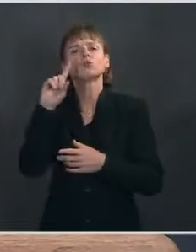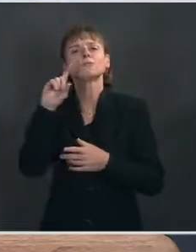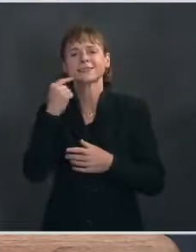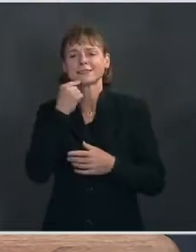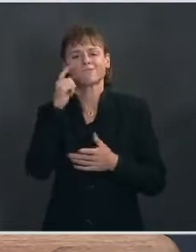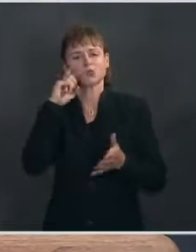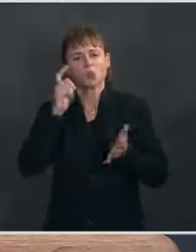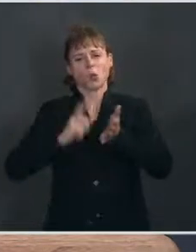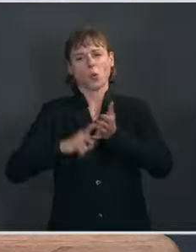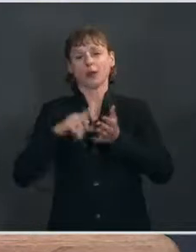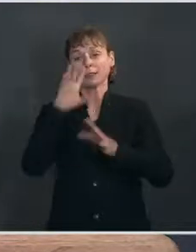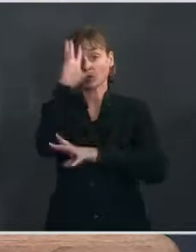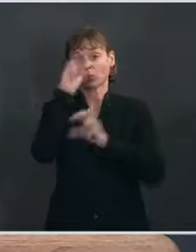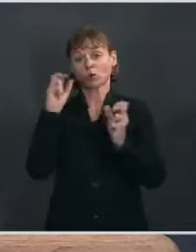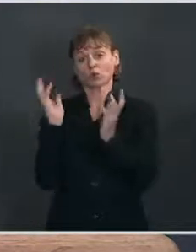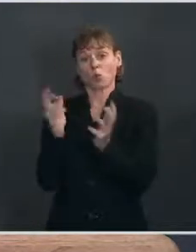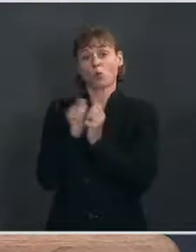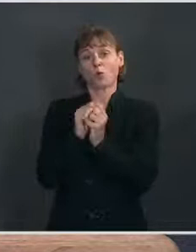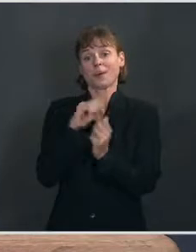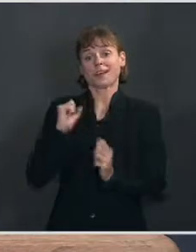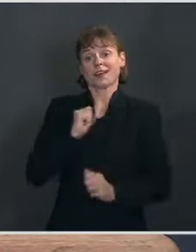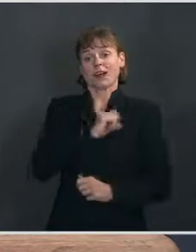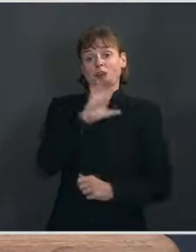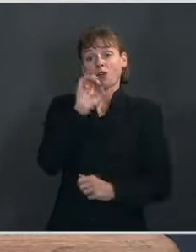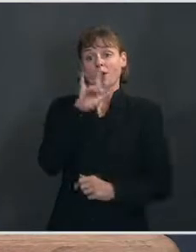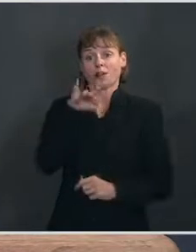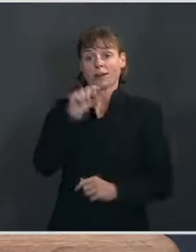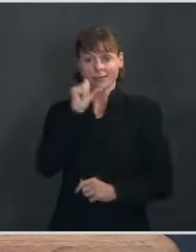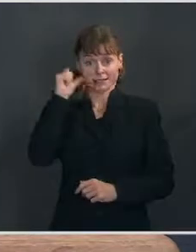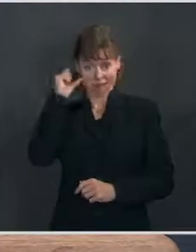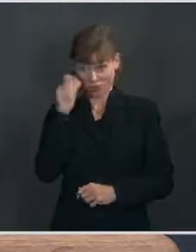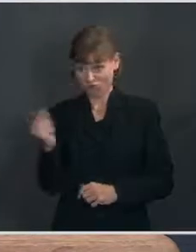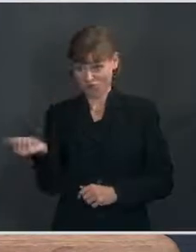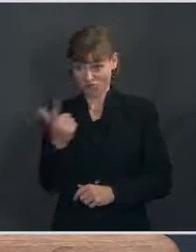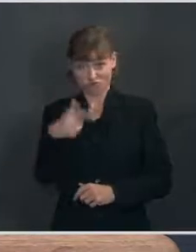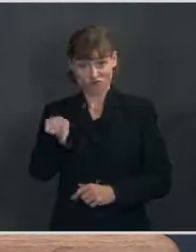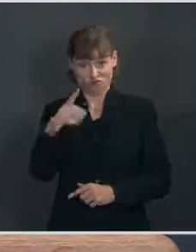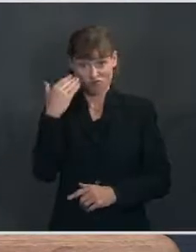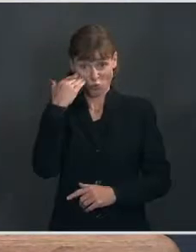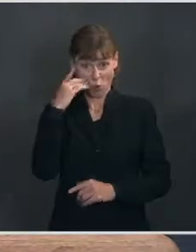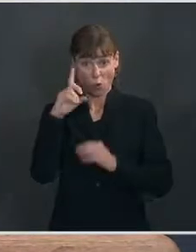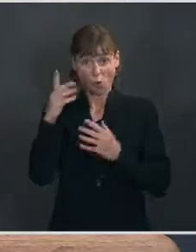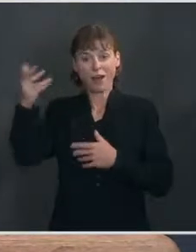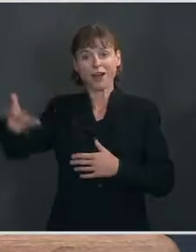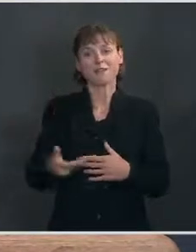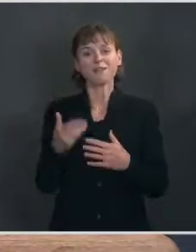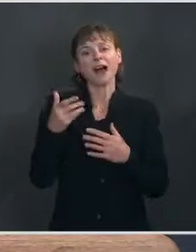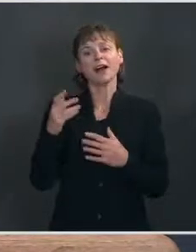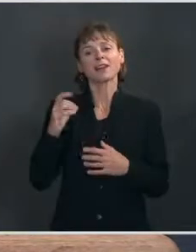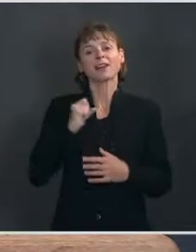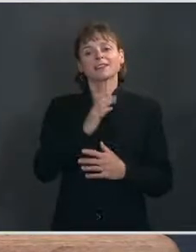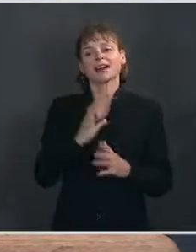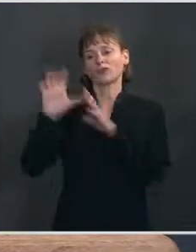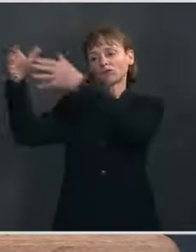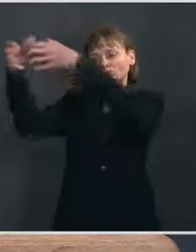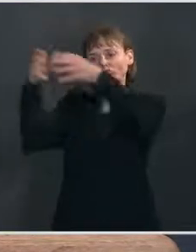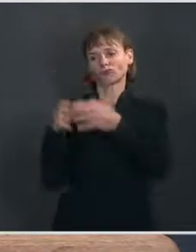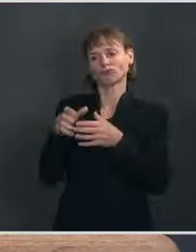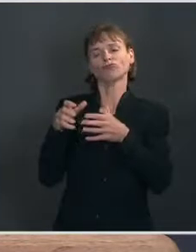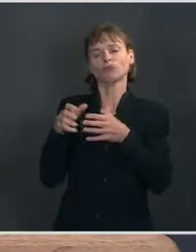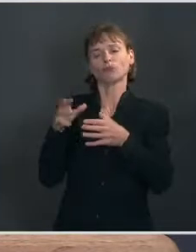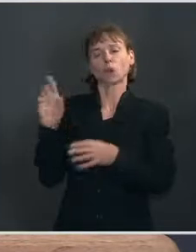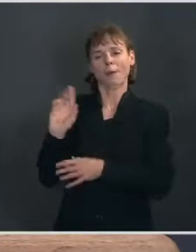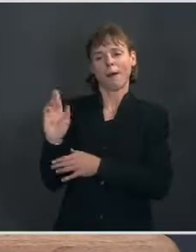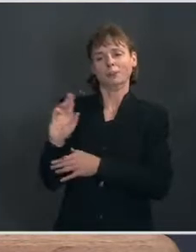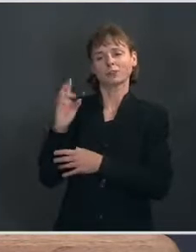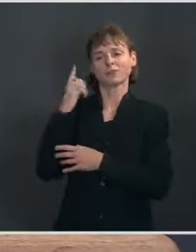the President spoke with Senator Collins yesterday, as you all know, invited her and other Senate Republicans to the White House later this